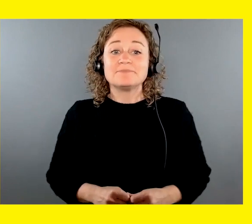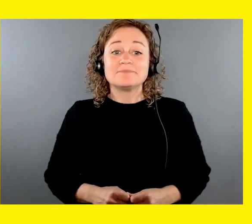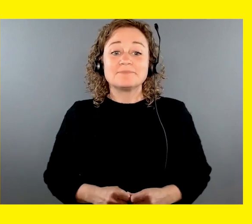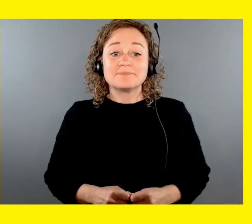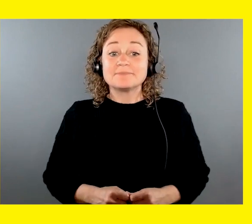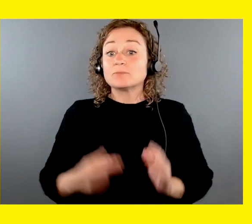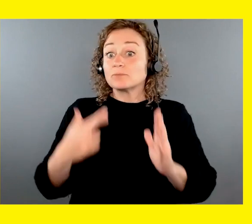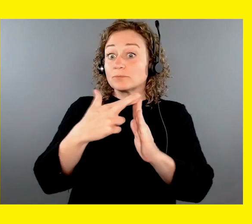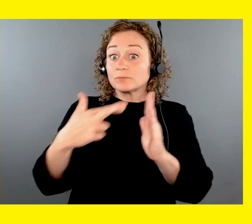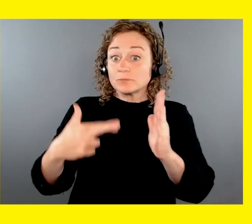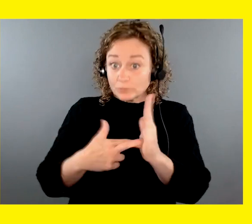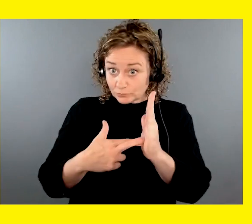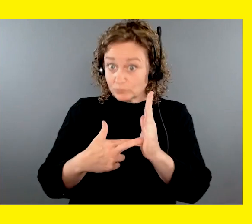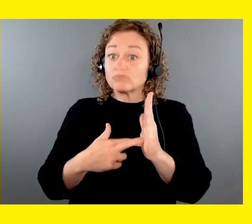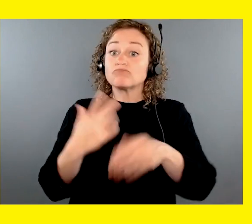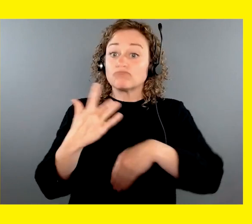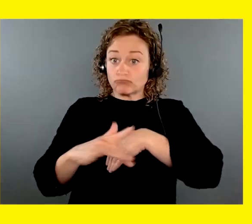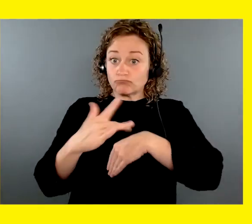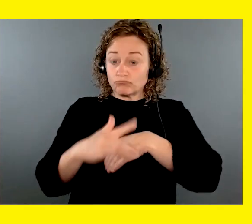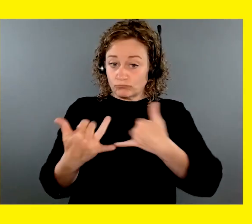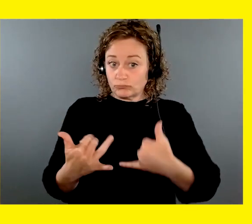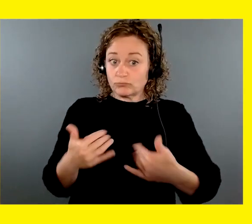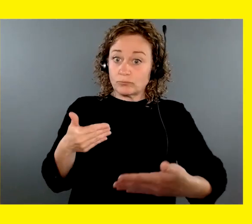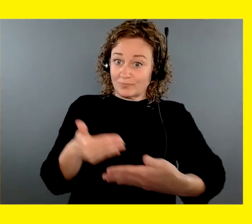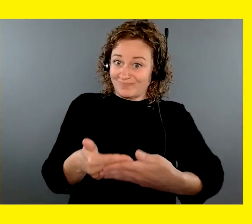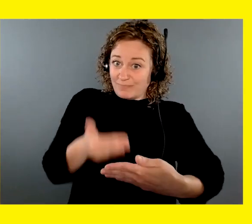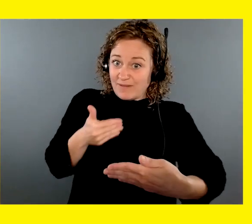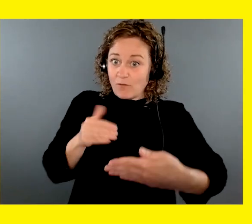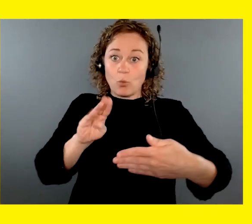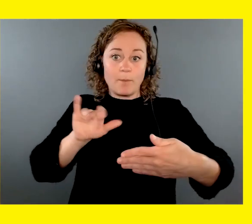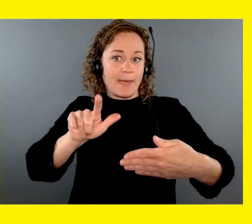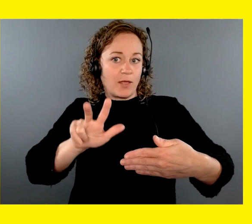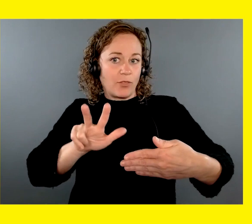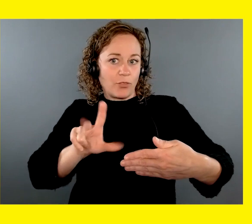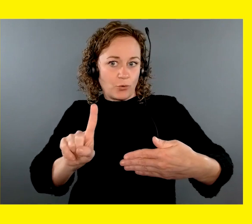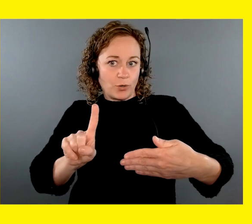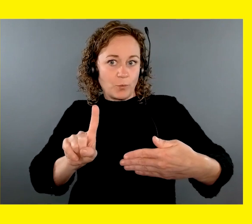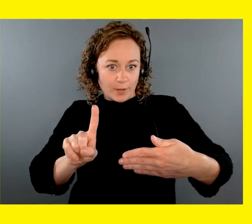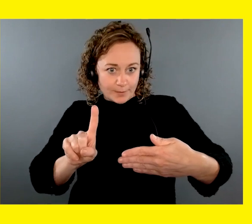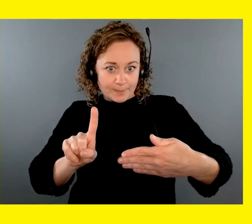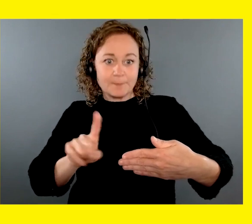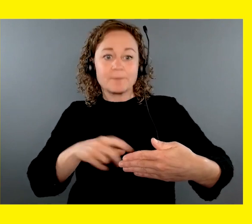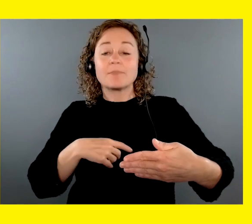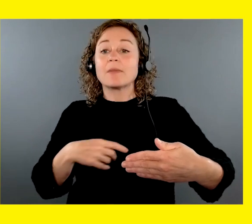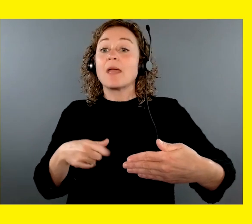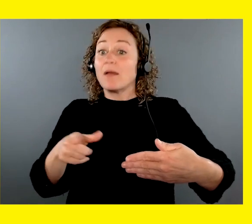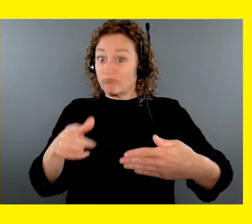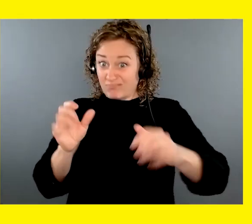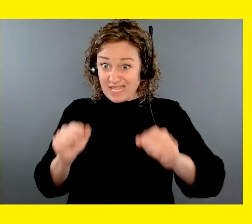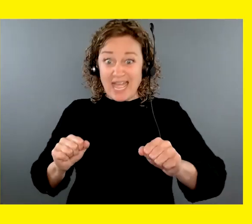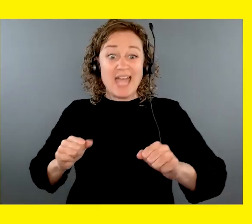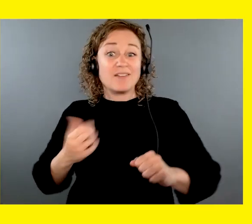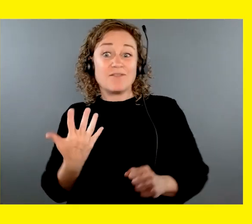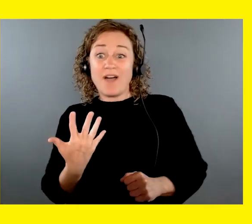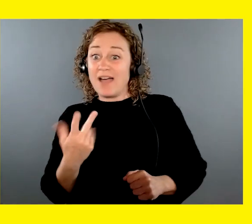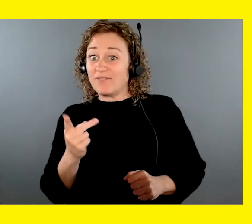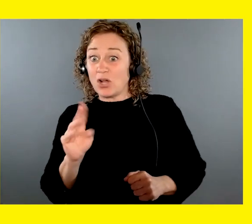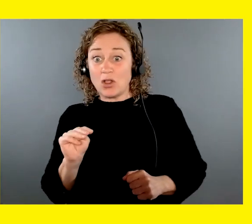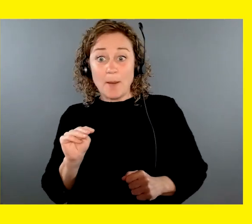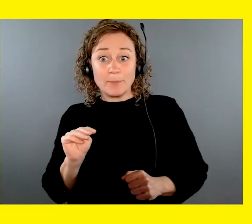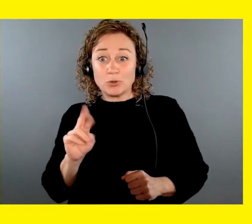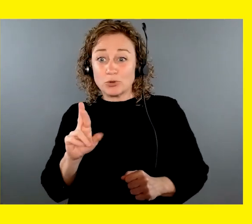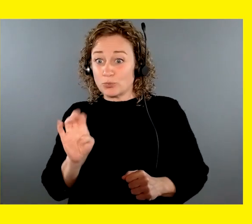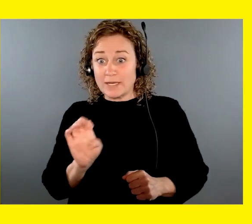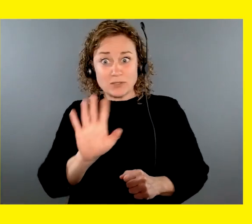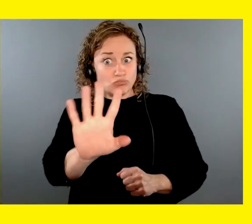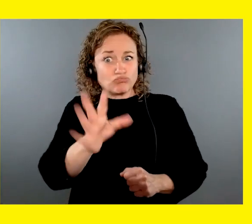Registration is now open and you have until May 31st to sign up and complete the virtual five kilometer race. However you choose, it's all up to you.